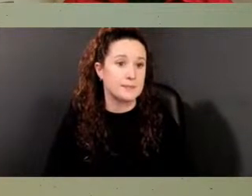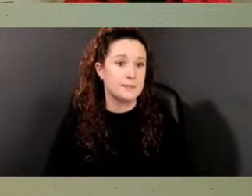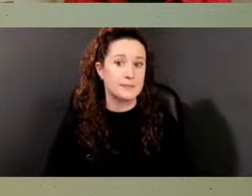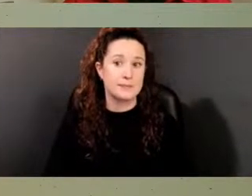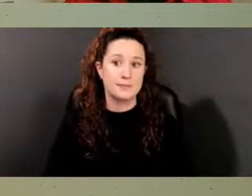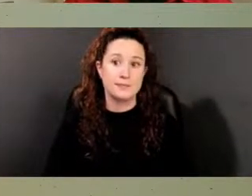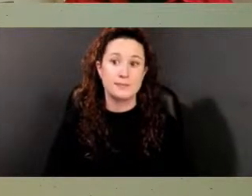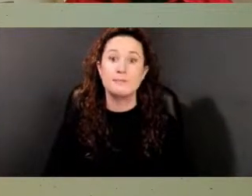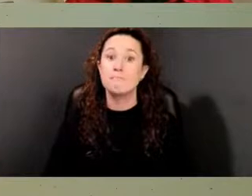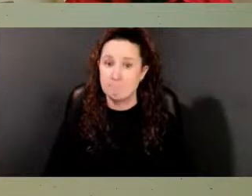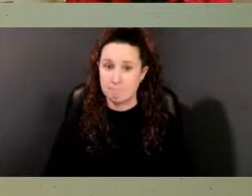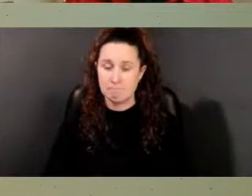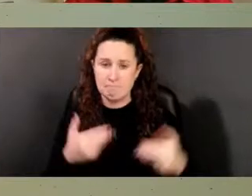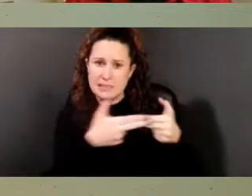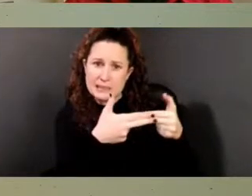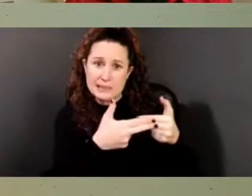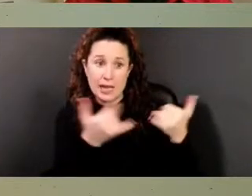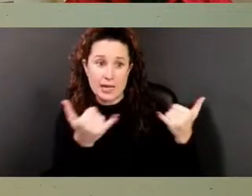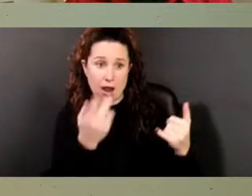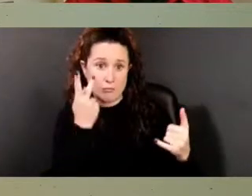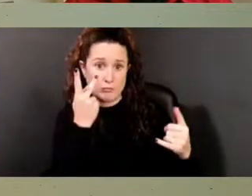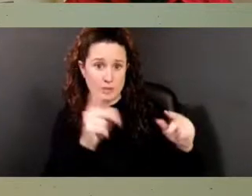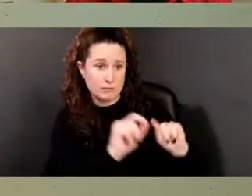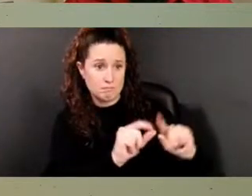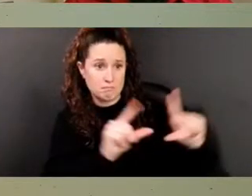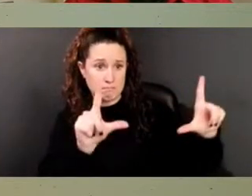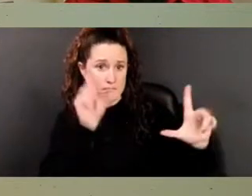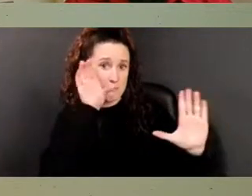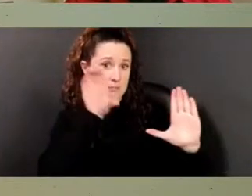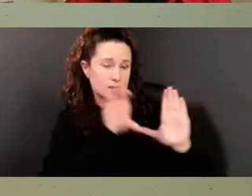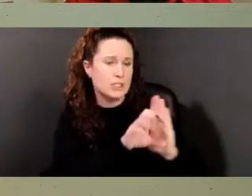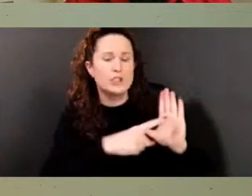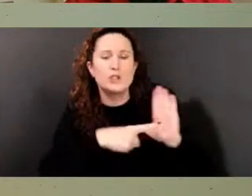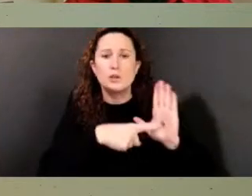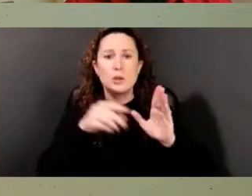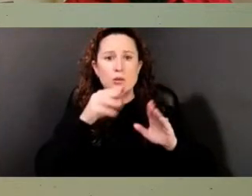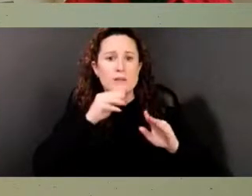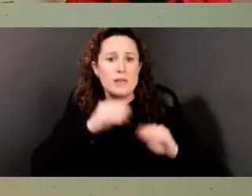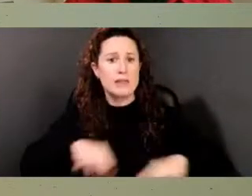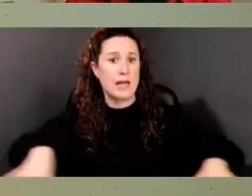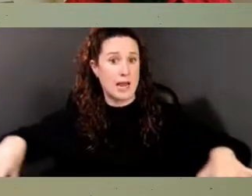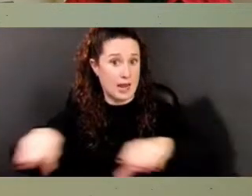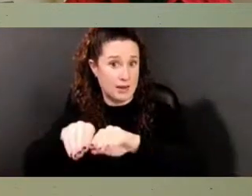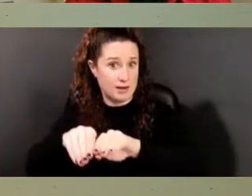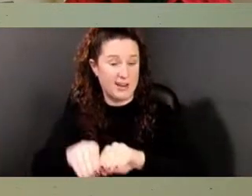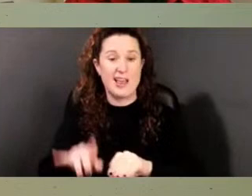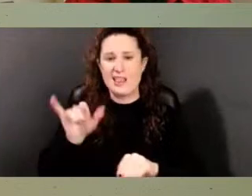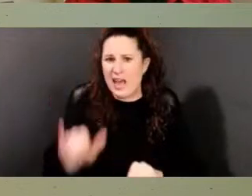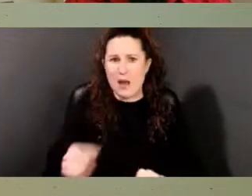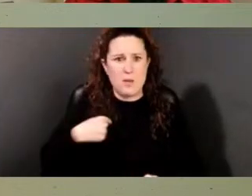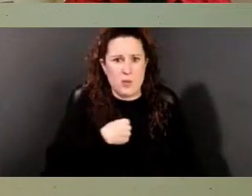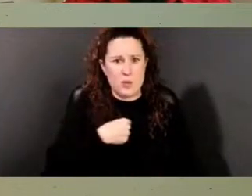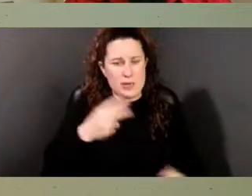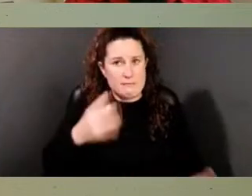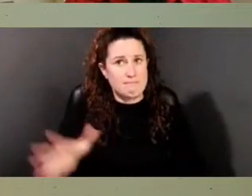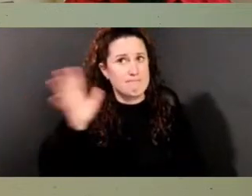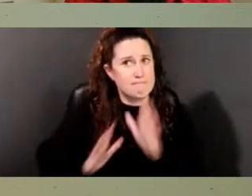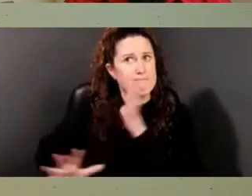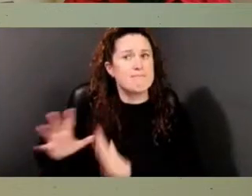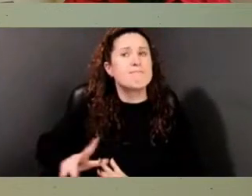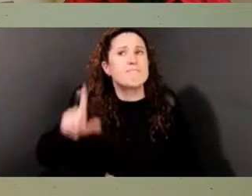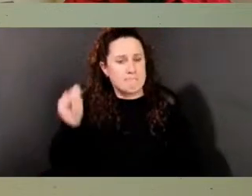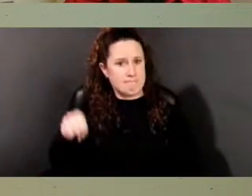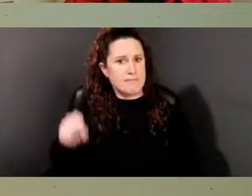The slide you are now seeing is showing you the land that the funeral possession would have had to travel to take Pompey